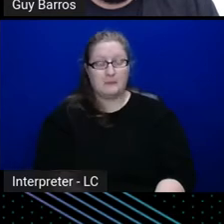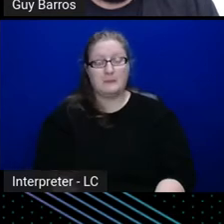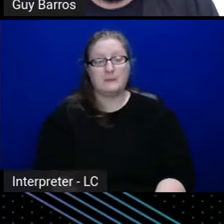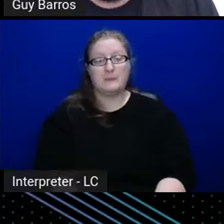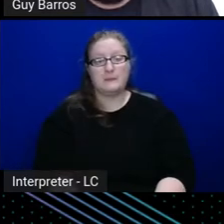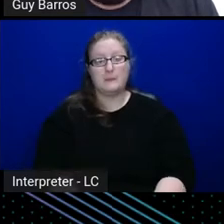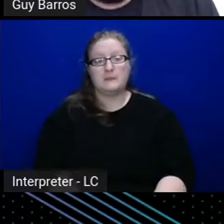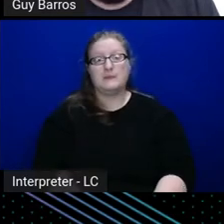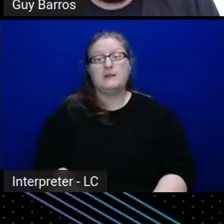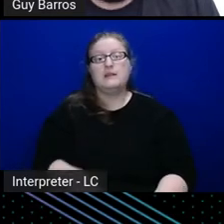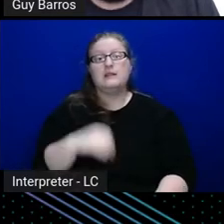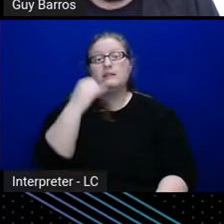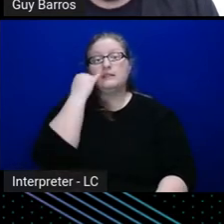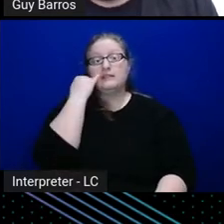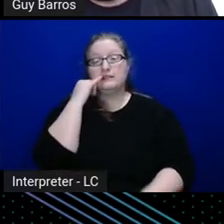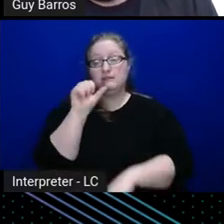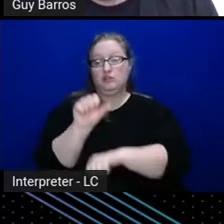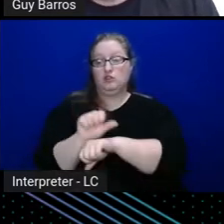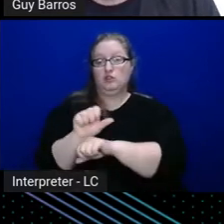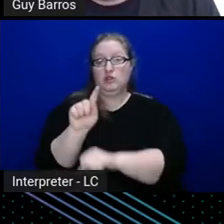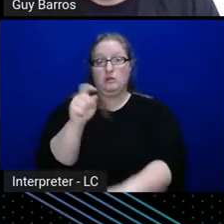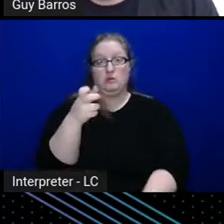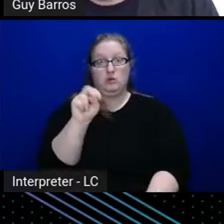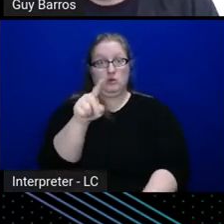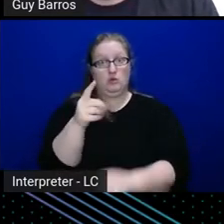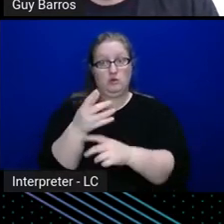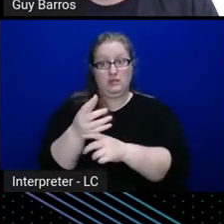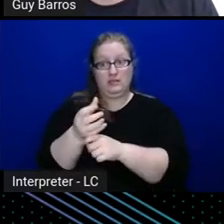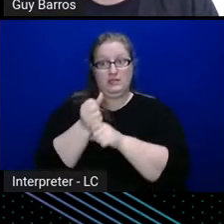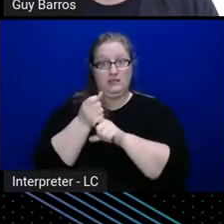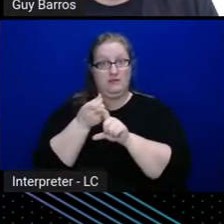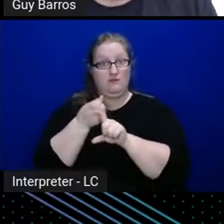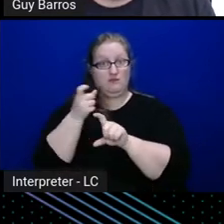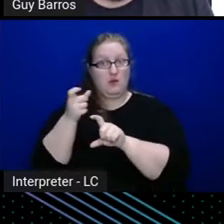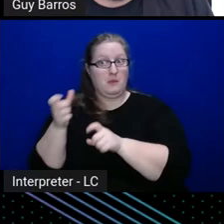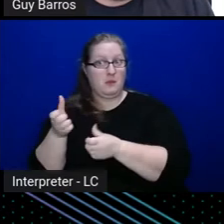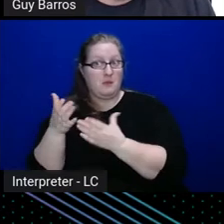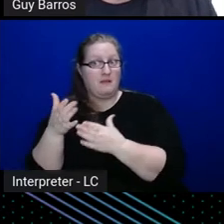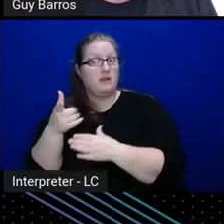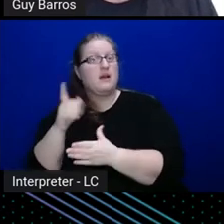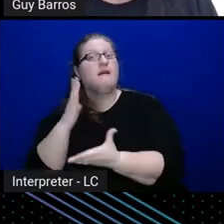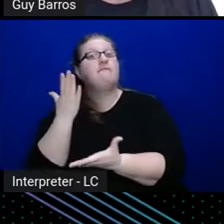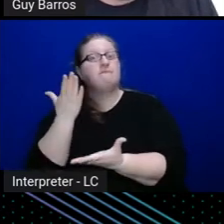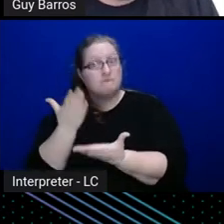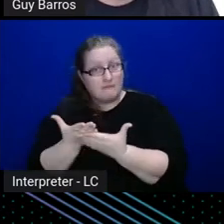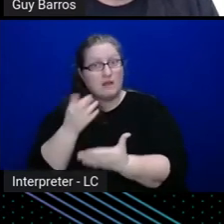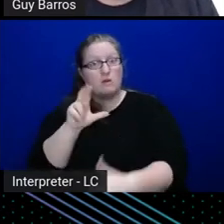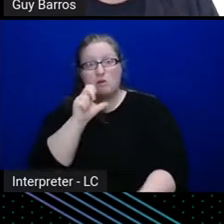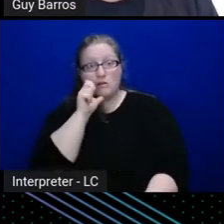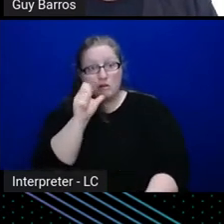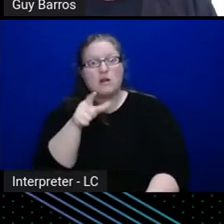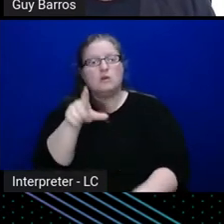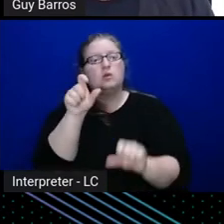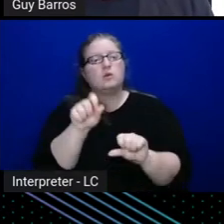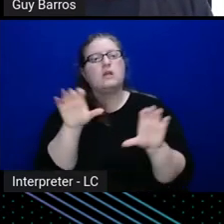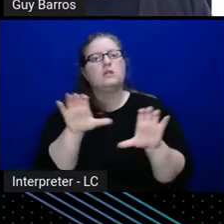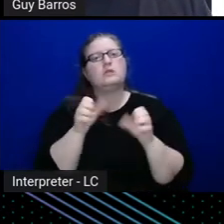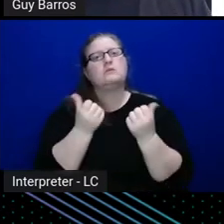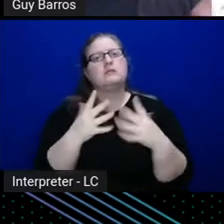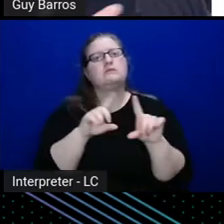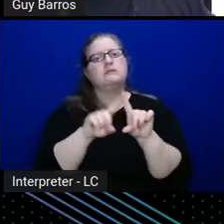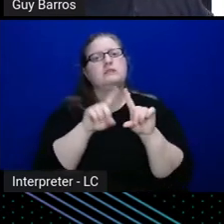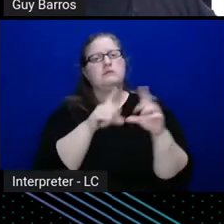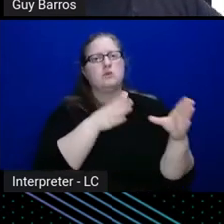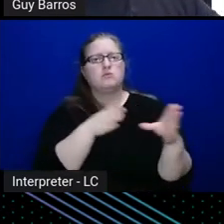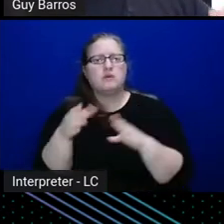token that you received from the provider is valid or not, and what roles should it have, right, and you can do this a lot of different ways, so every